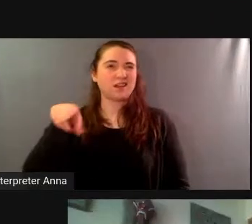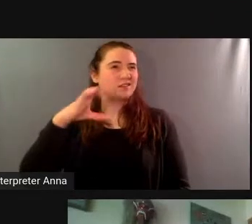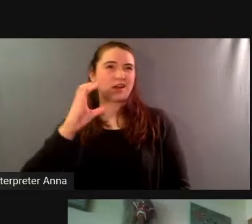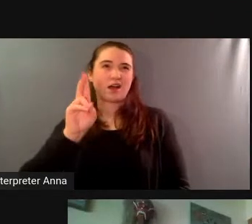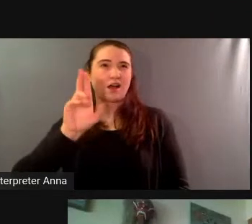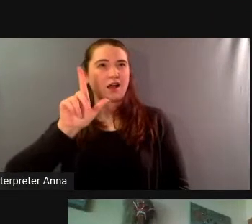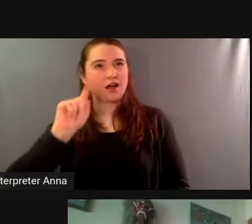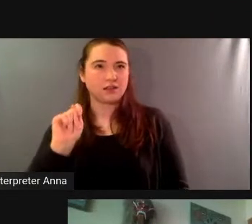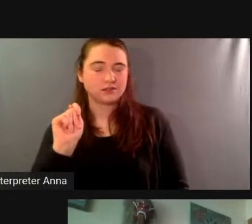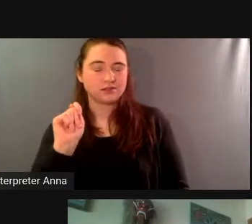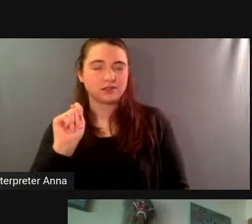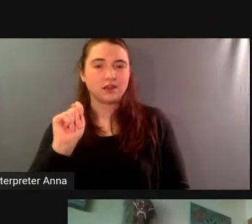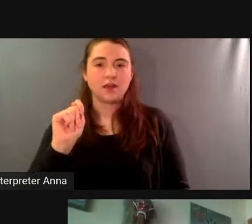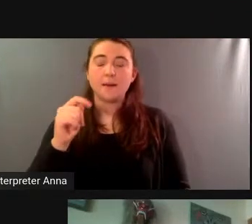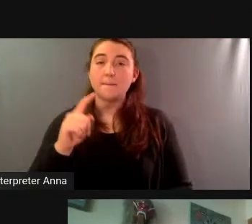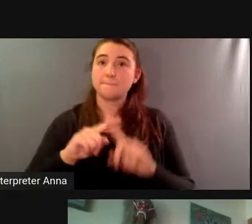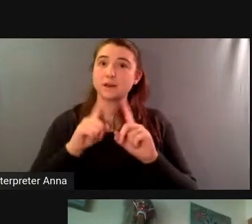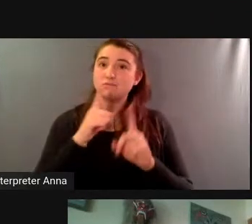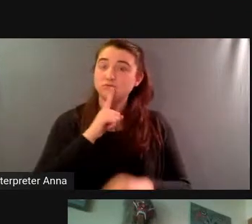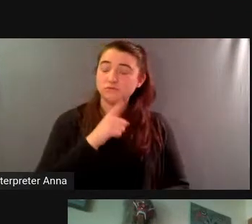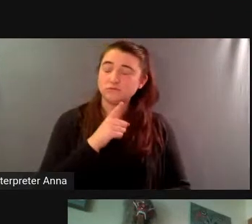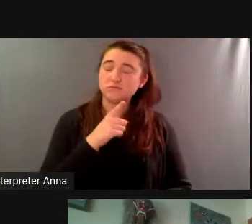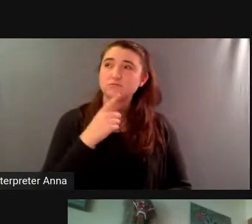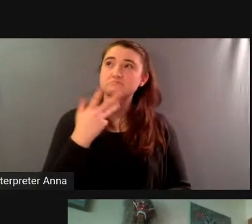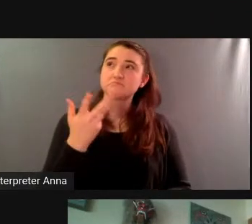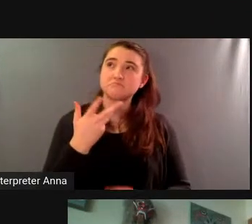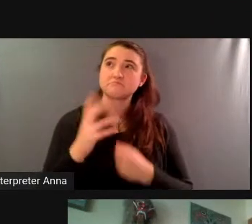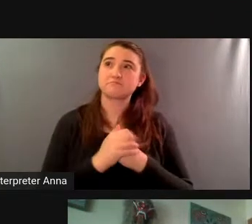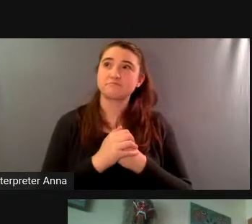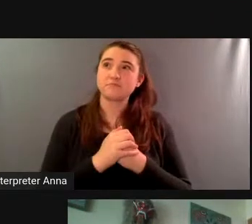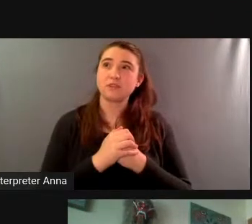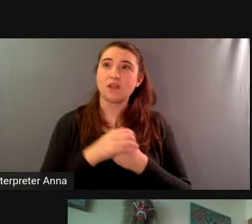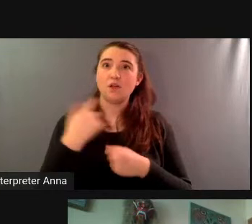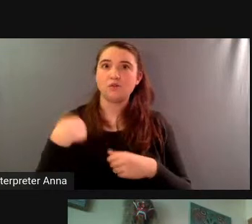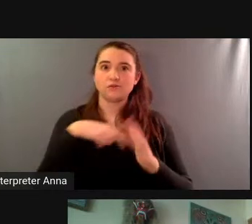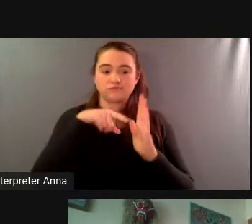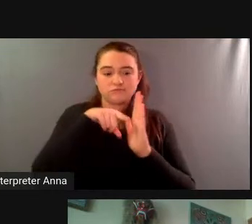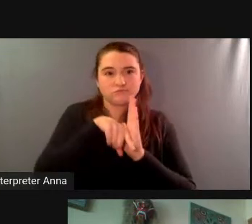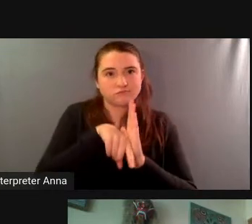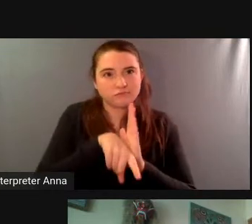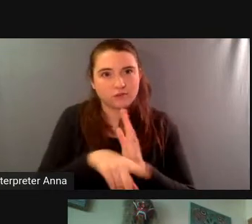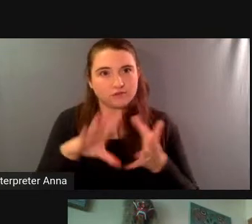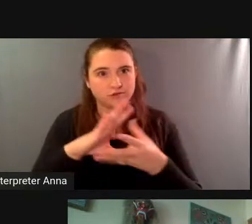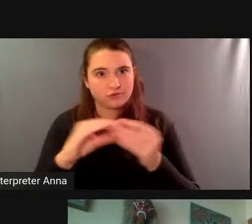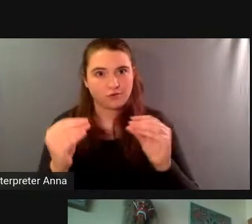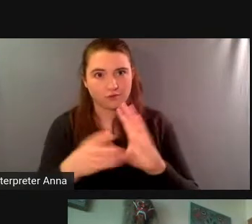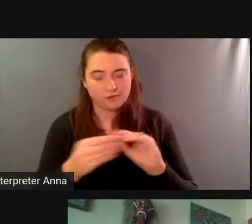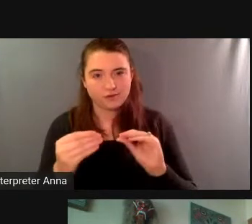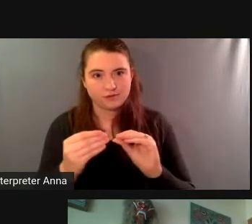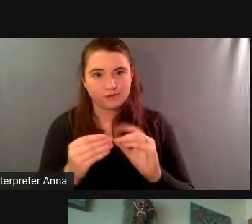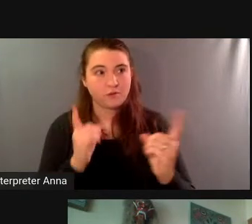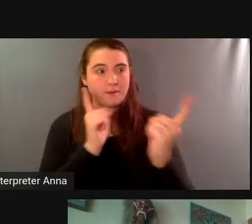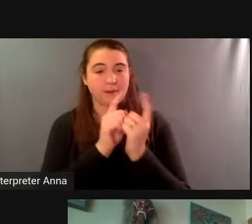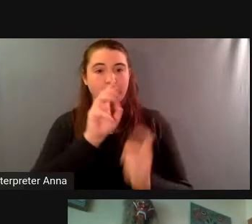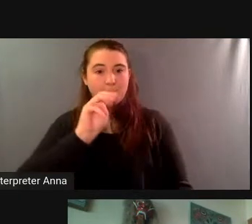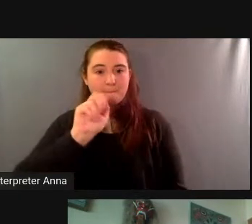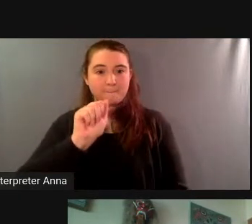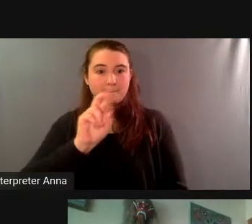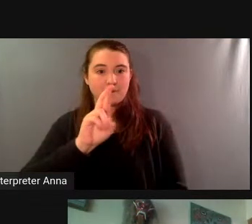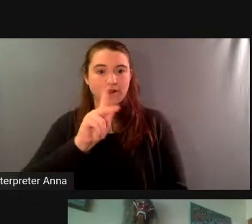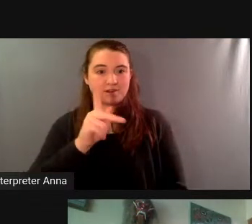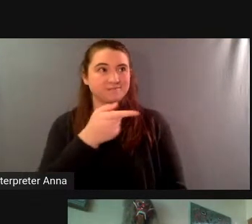conceived of the project but um as we looked into it we came to know mark nelson who just joined us one of the